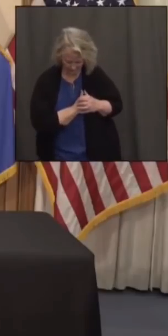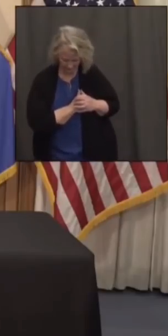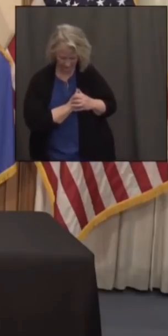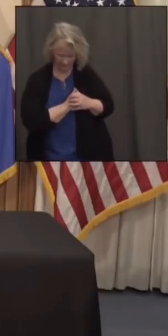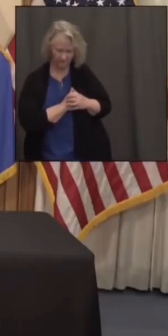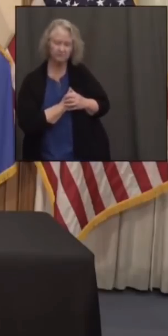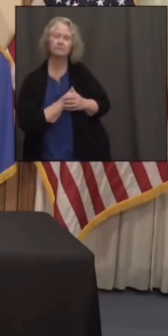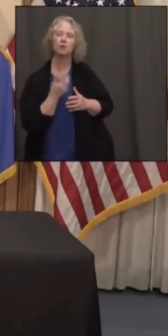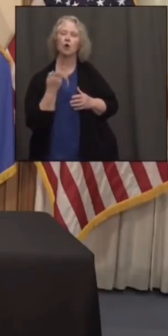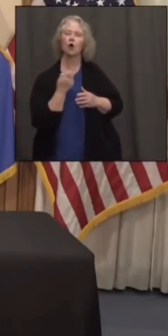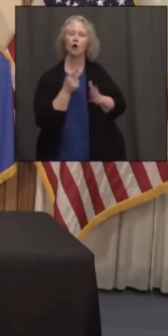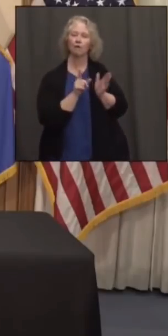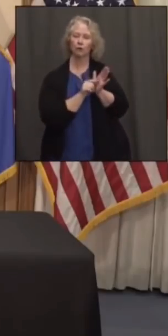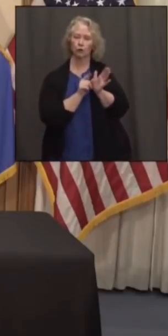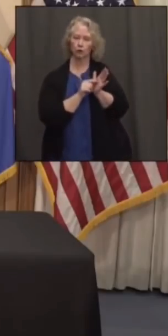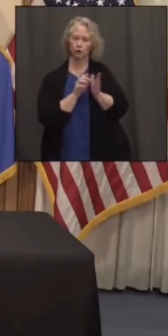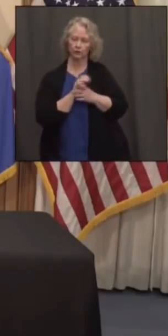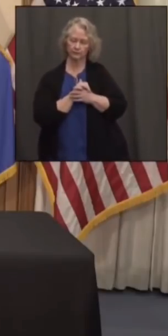The Hartford Current.